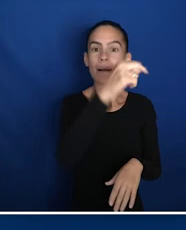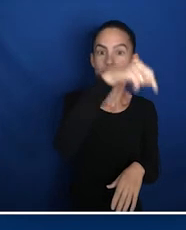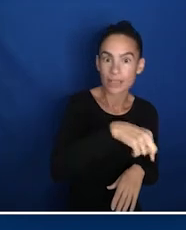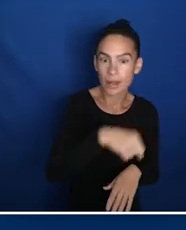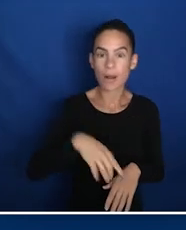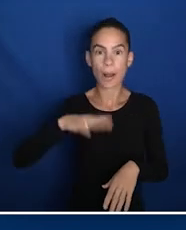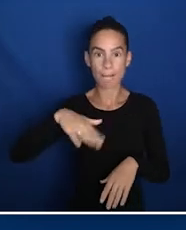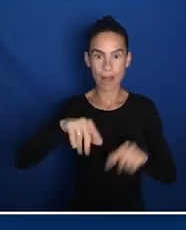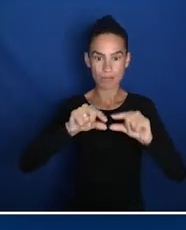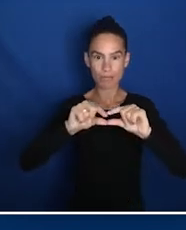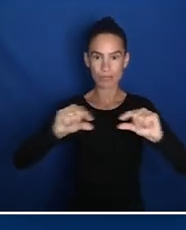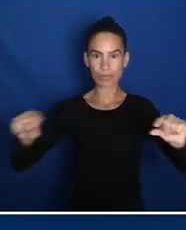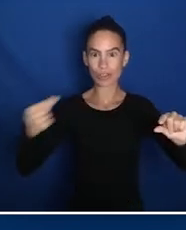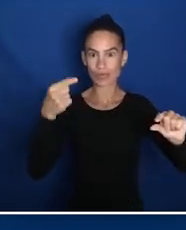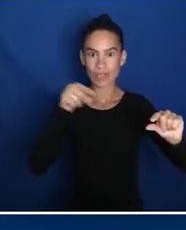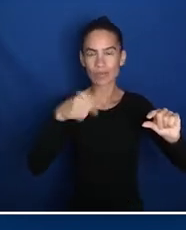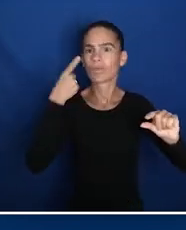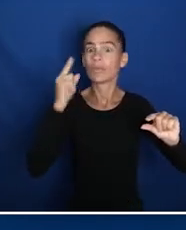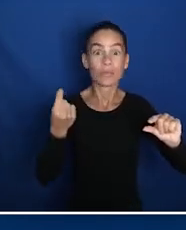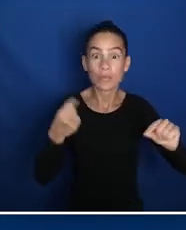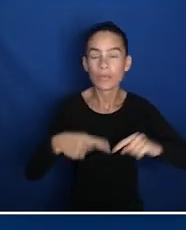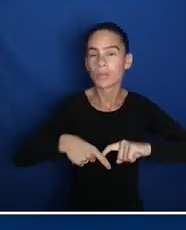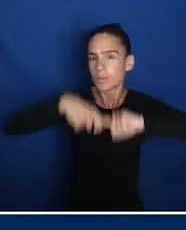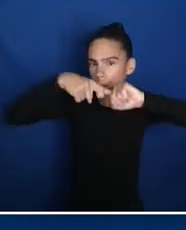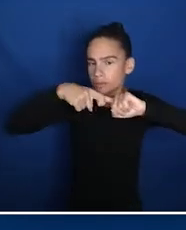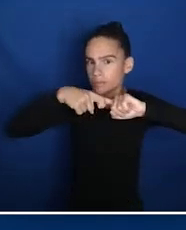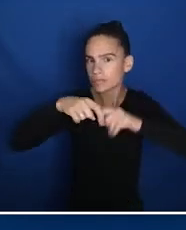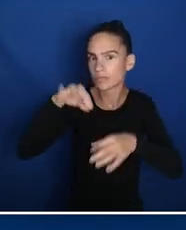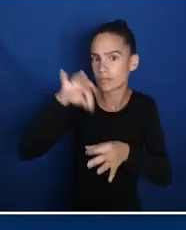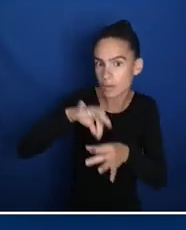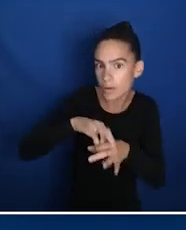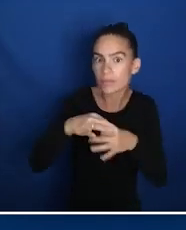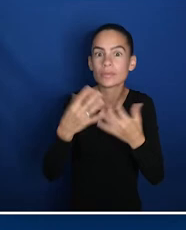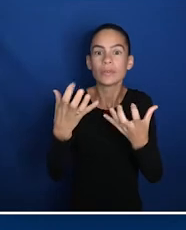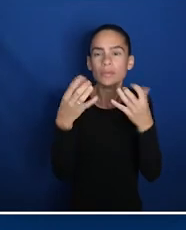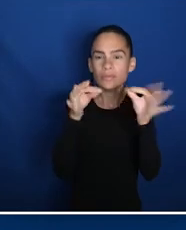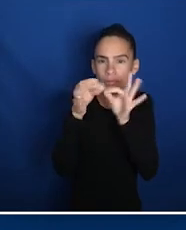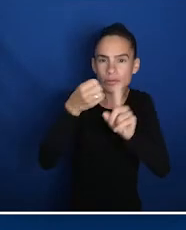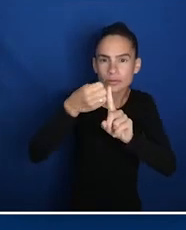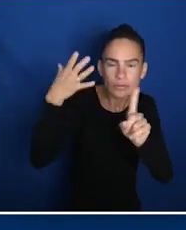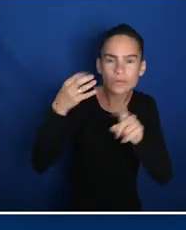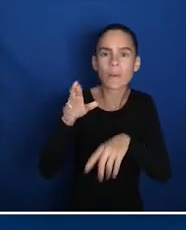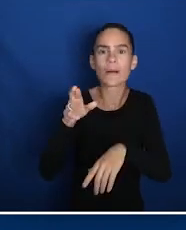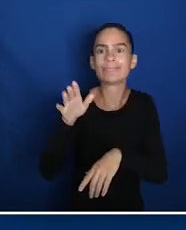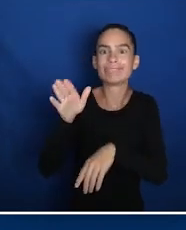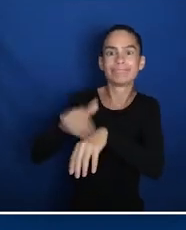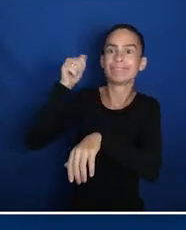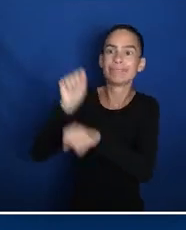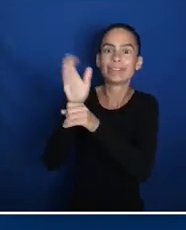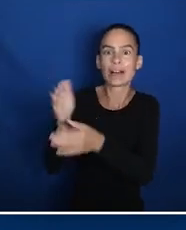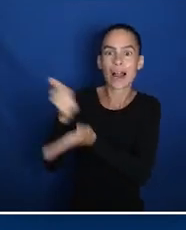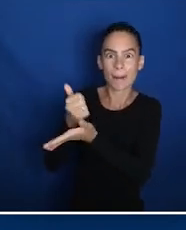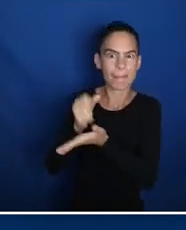green help button across the bottom of the controller for pausing the voting session, getting instructions, or getting a